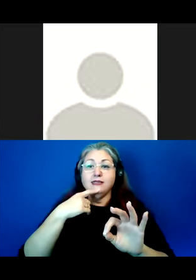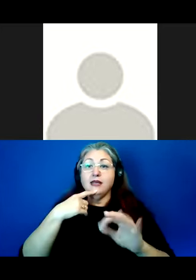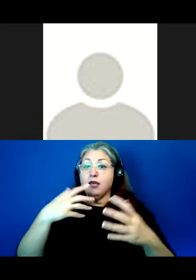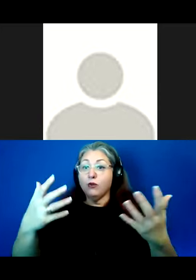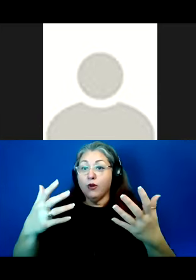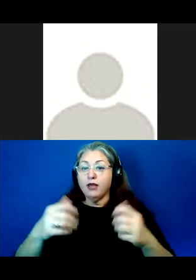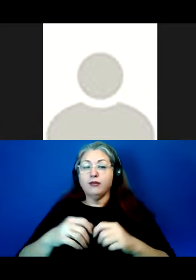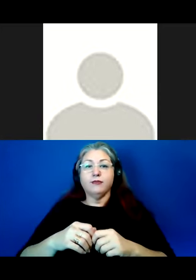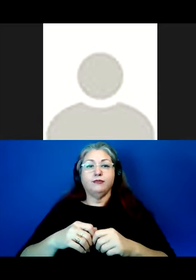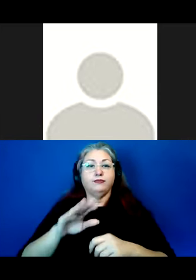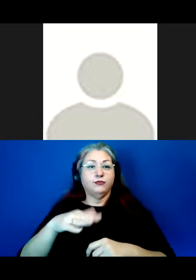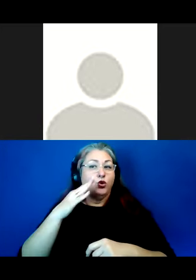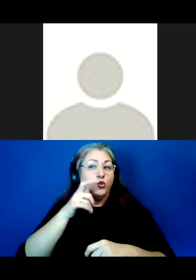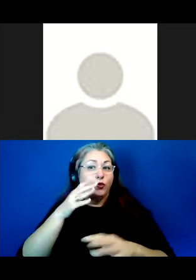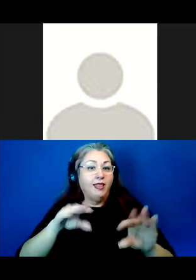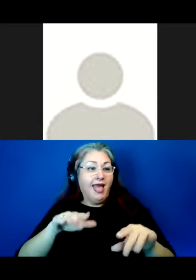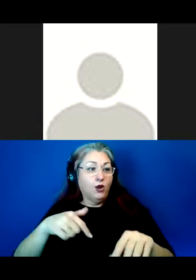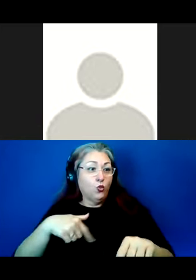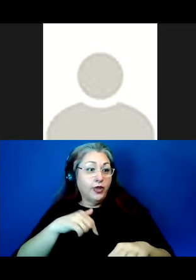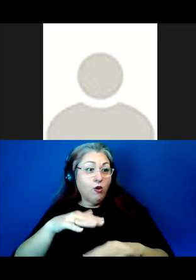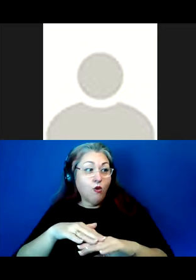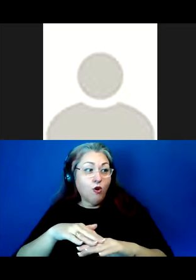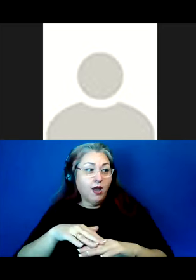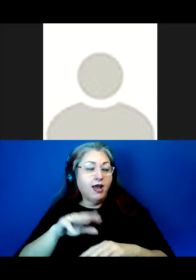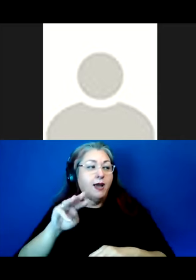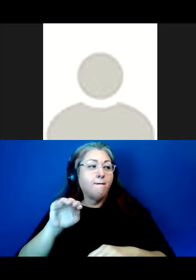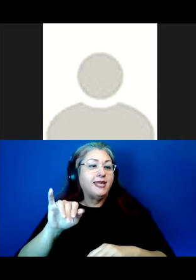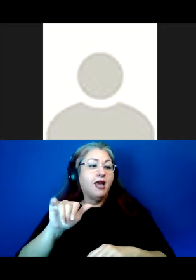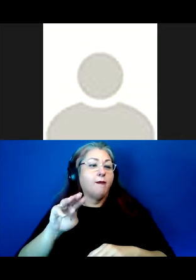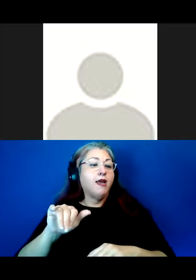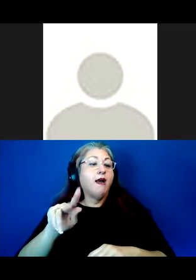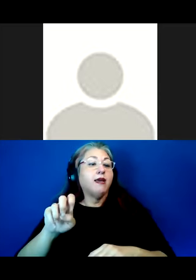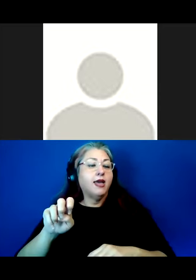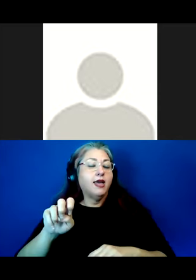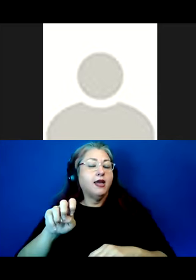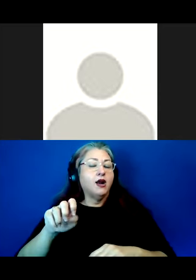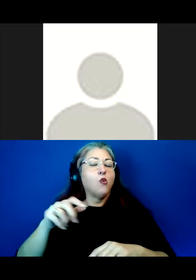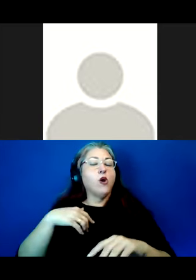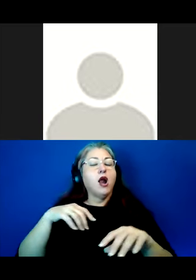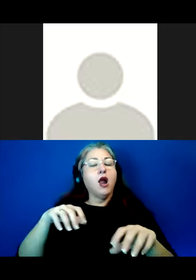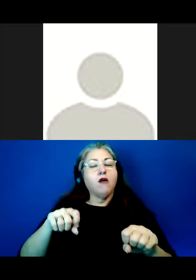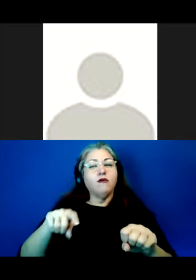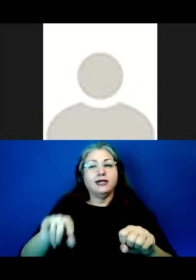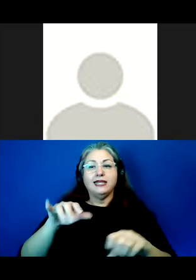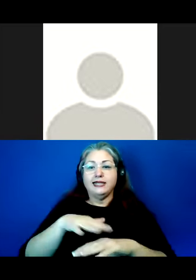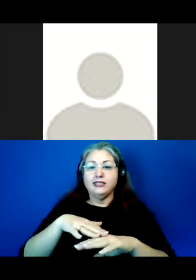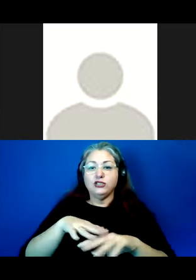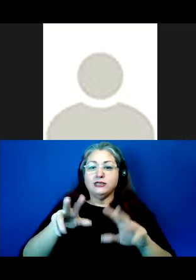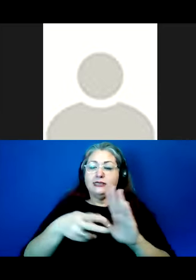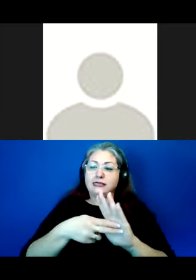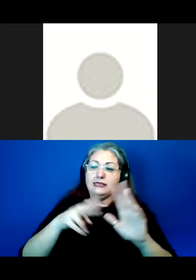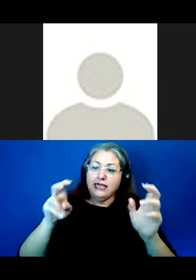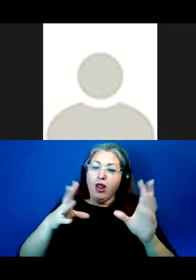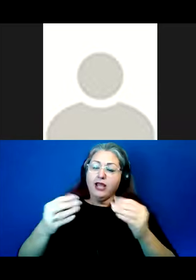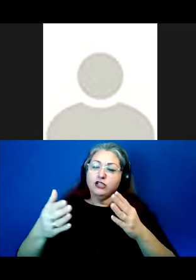You know whose lands we're on? The Miyameake, who hold indigenous title to these lands and serve